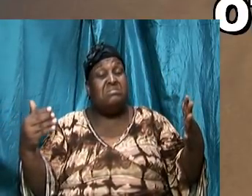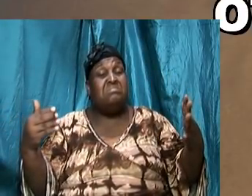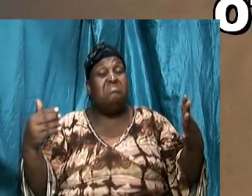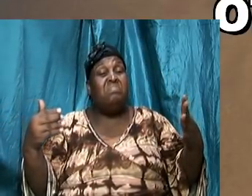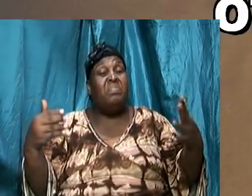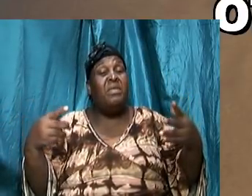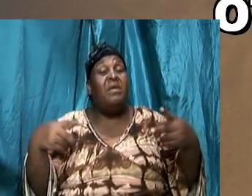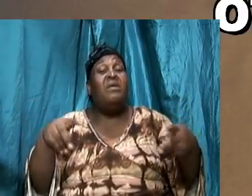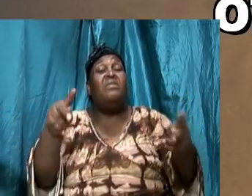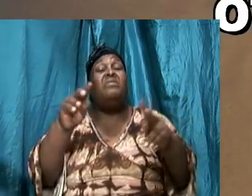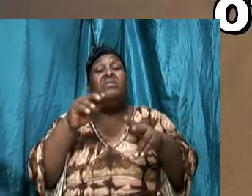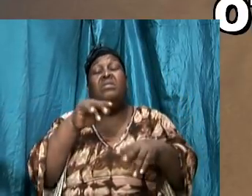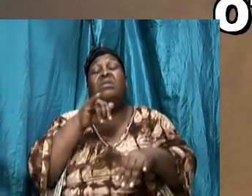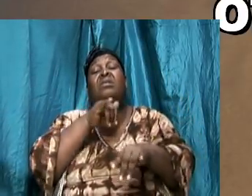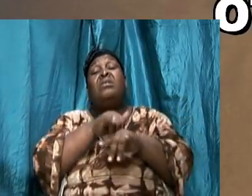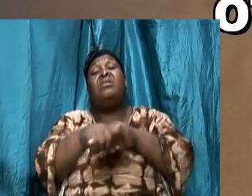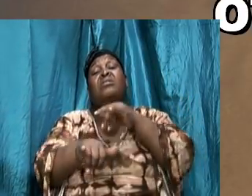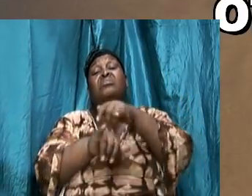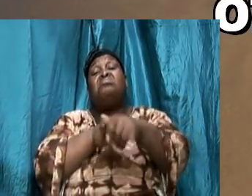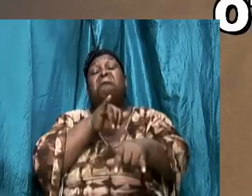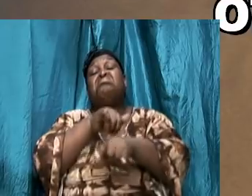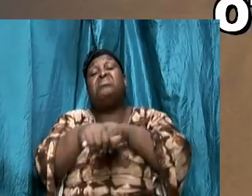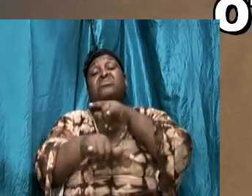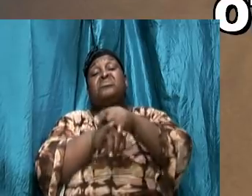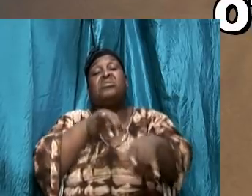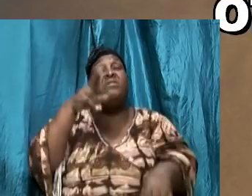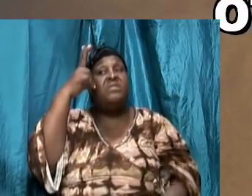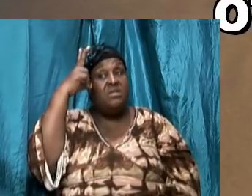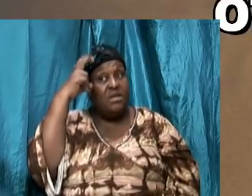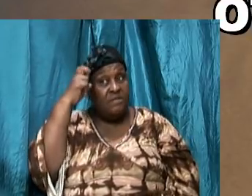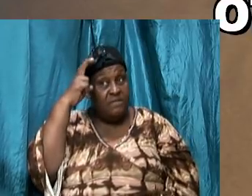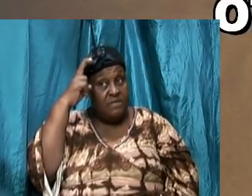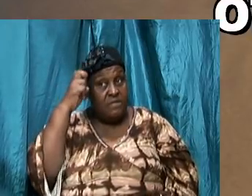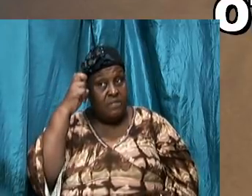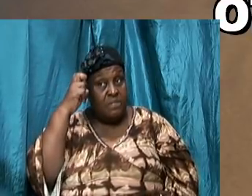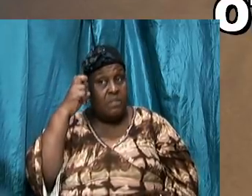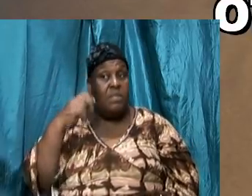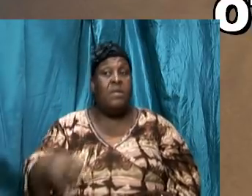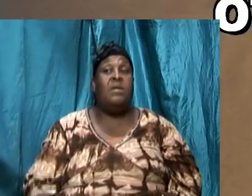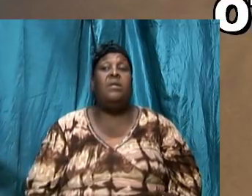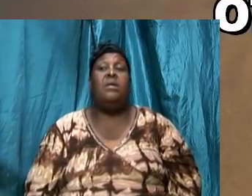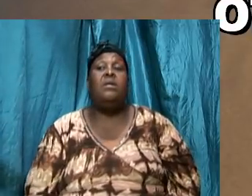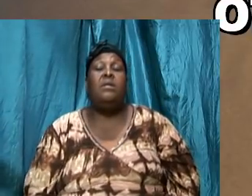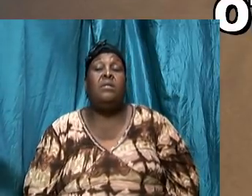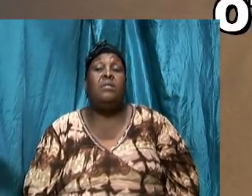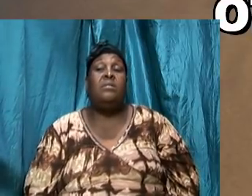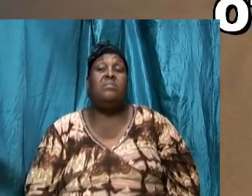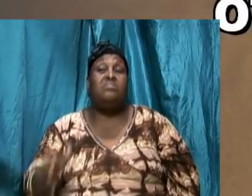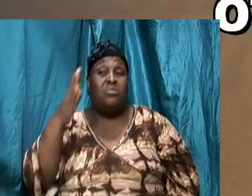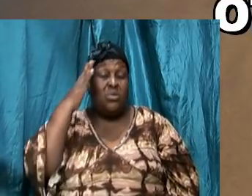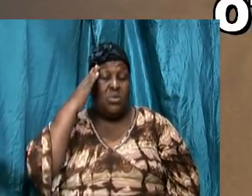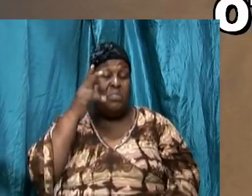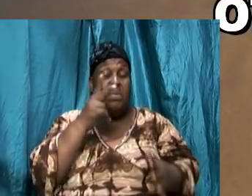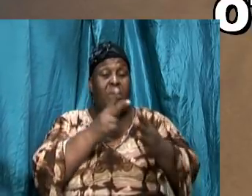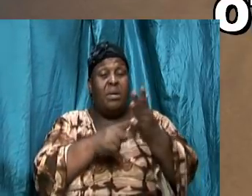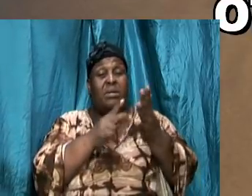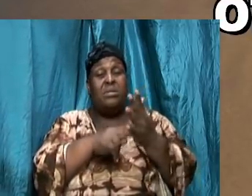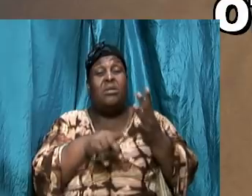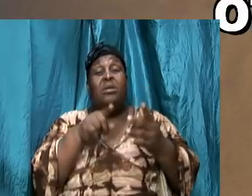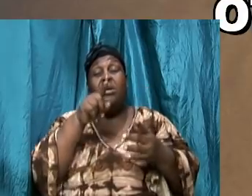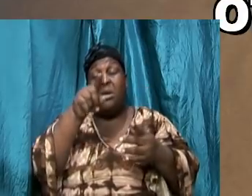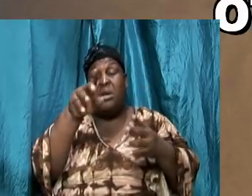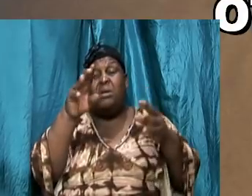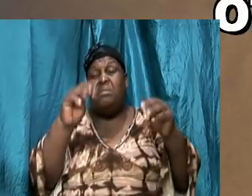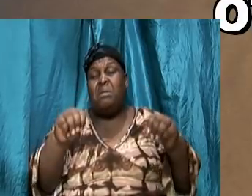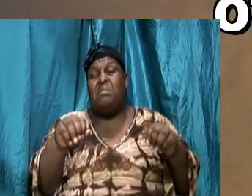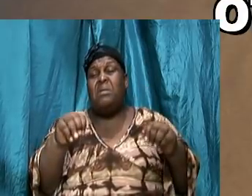by the apostle Paul to the Ephesians. Note that last part of the verse, it said that you may be able to